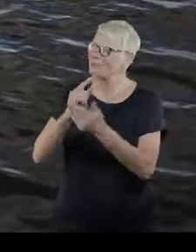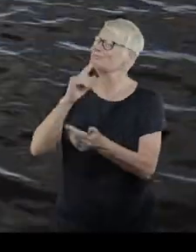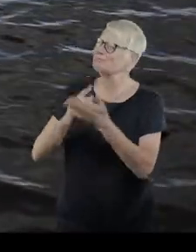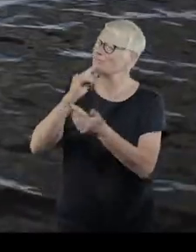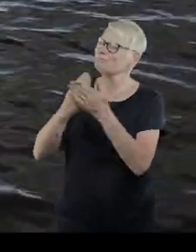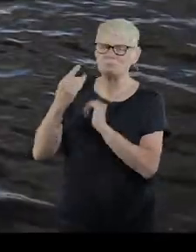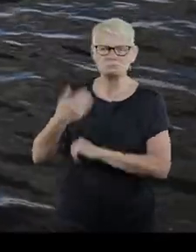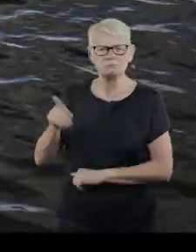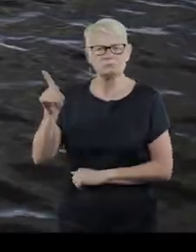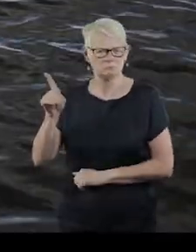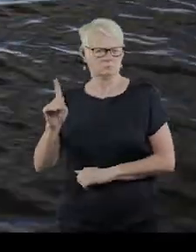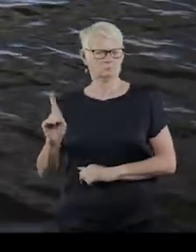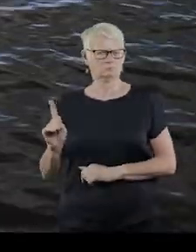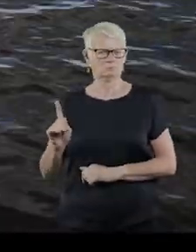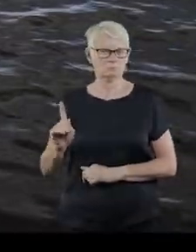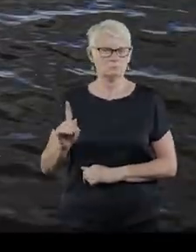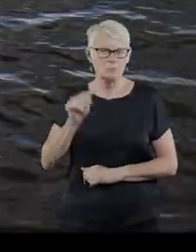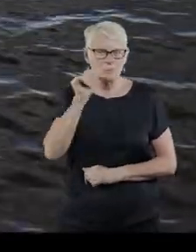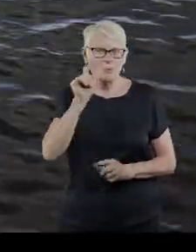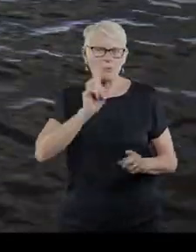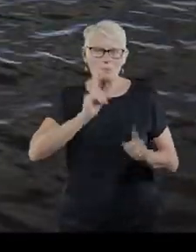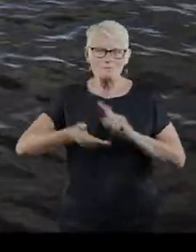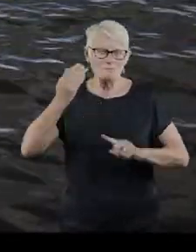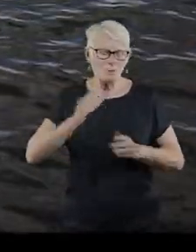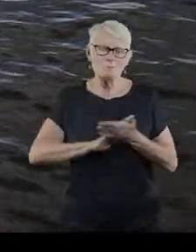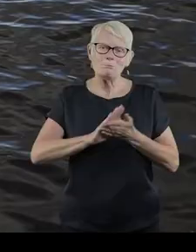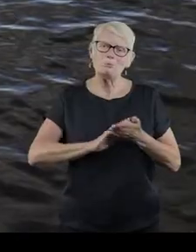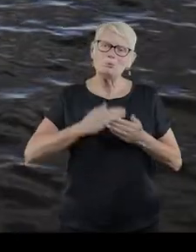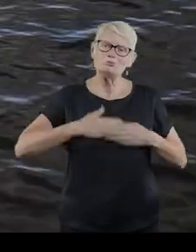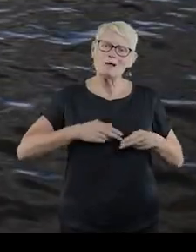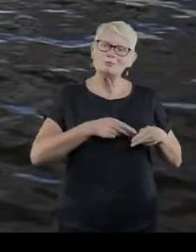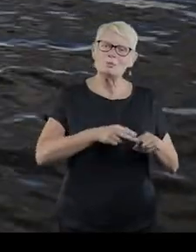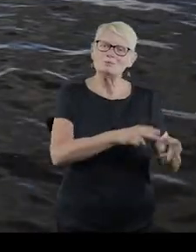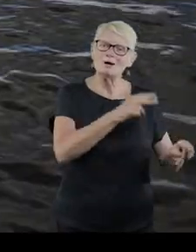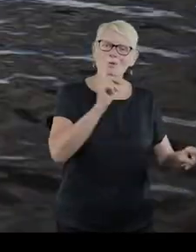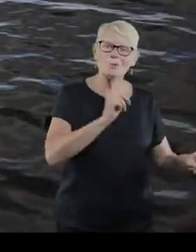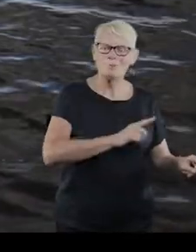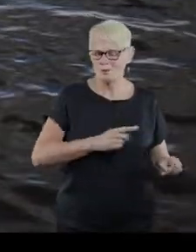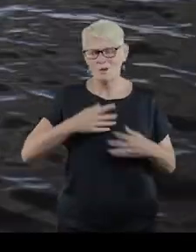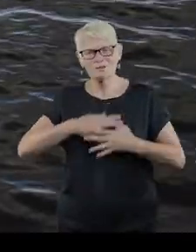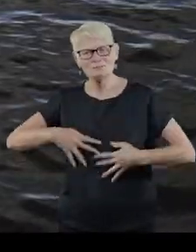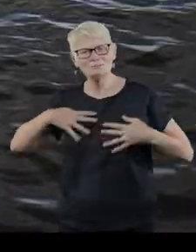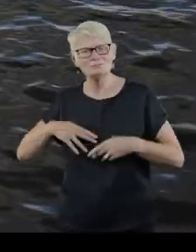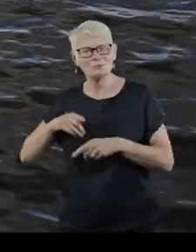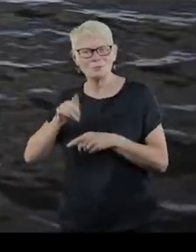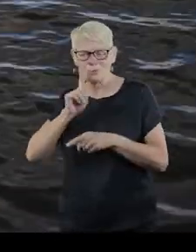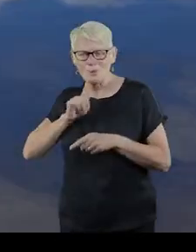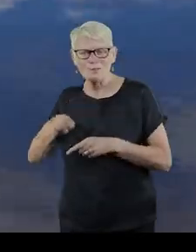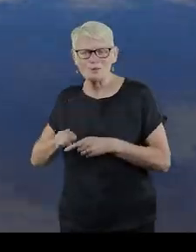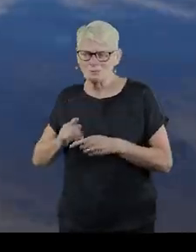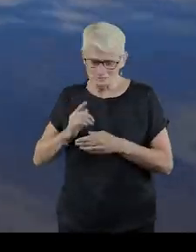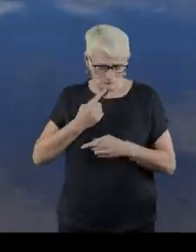gone? What would she say to the blue-dress river woman, to the wave-dress sea woman, if she had the